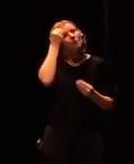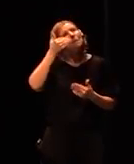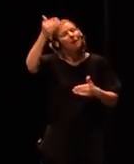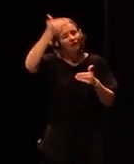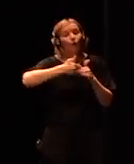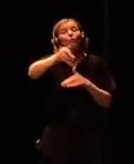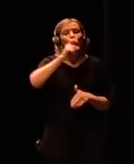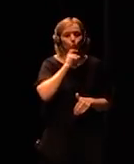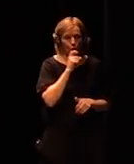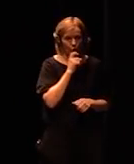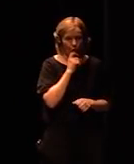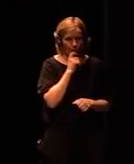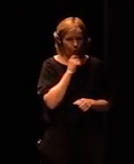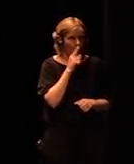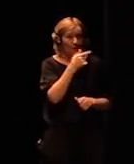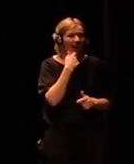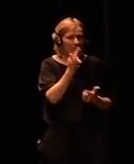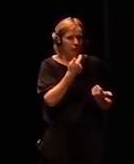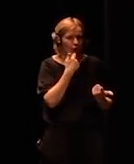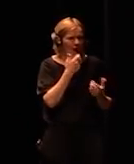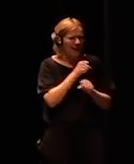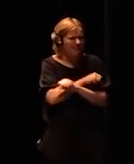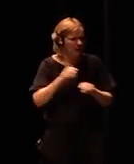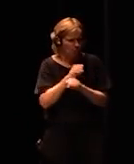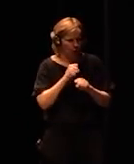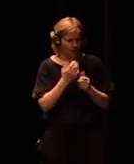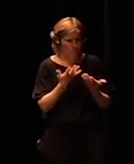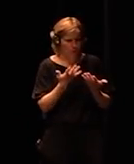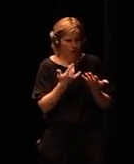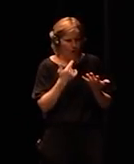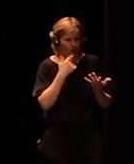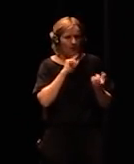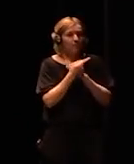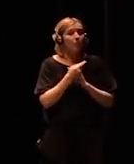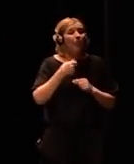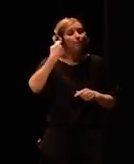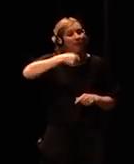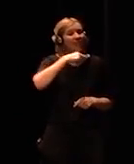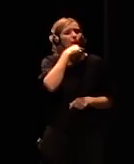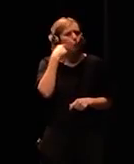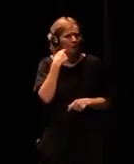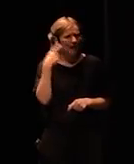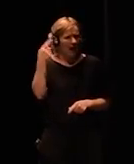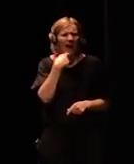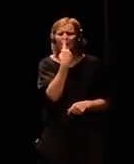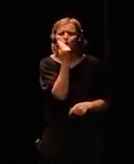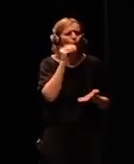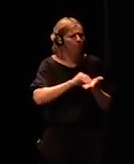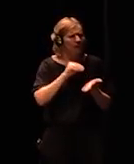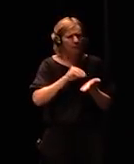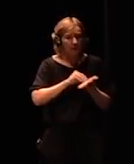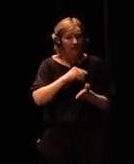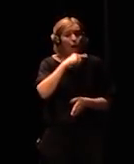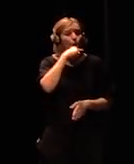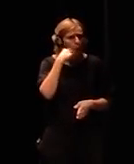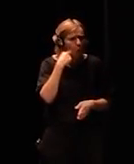an arms race already Putin has already said several times that Russia intends to be the leader of an AI and China